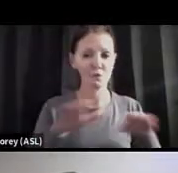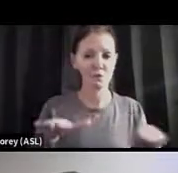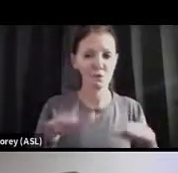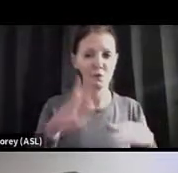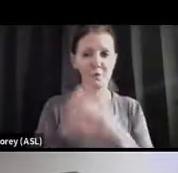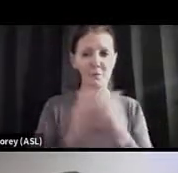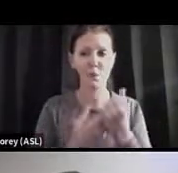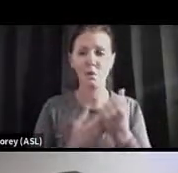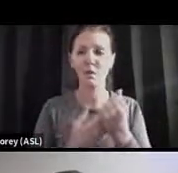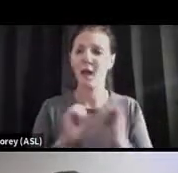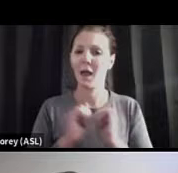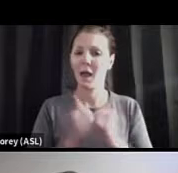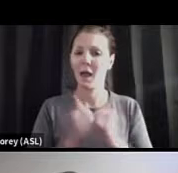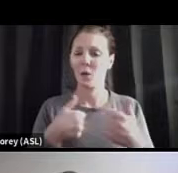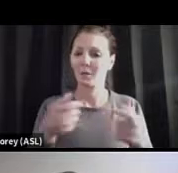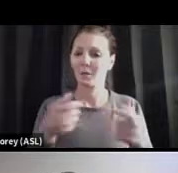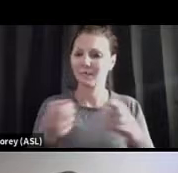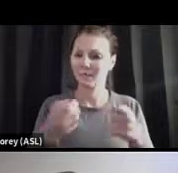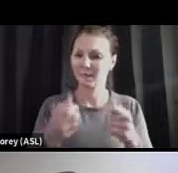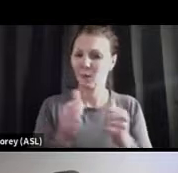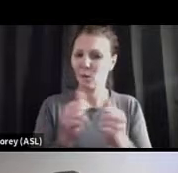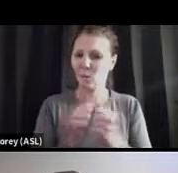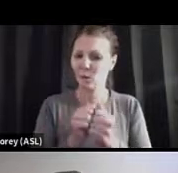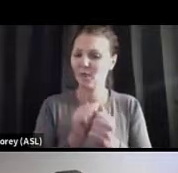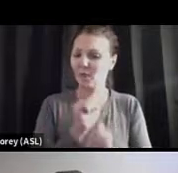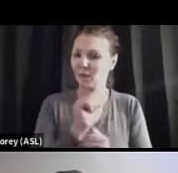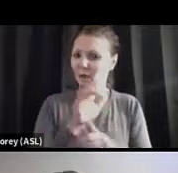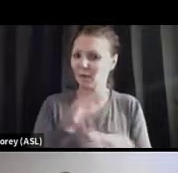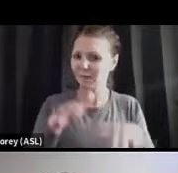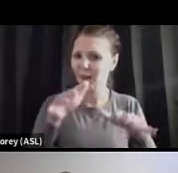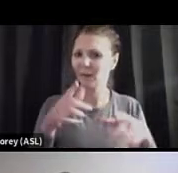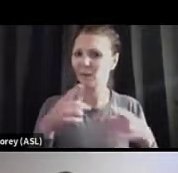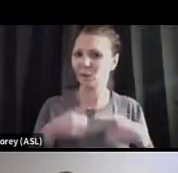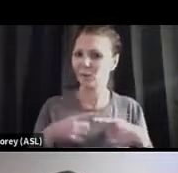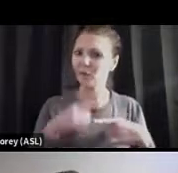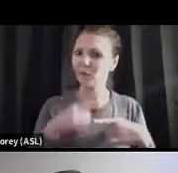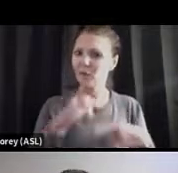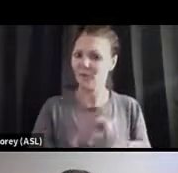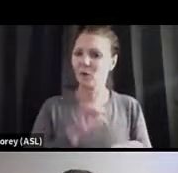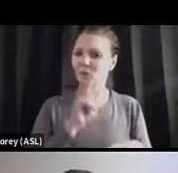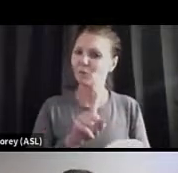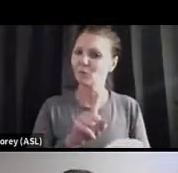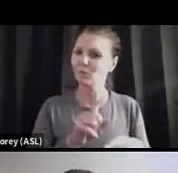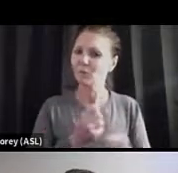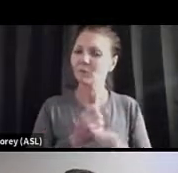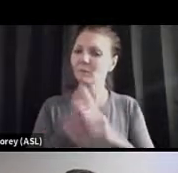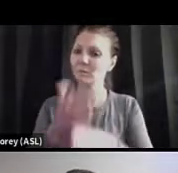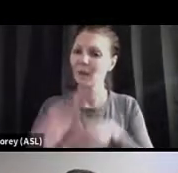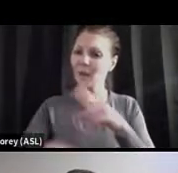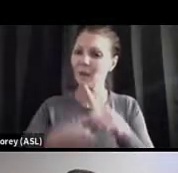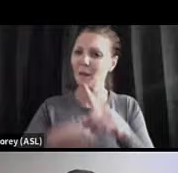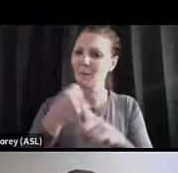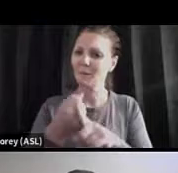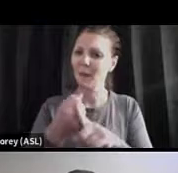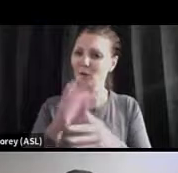And how we deal with them will sort of determine how we get through the next, the rest of the school year and the future.